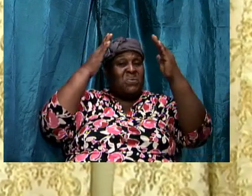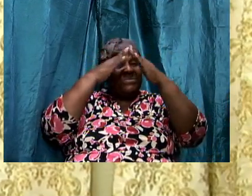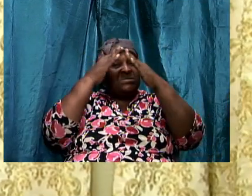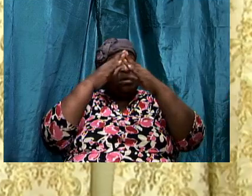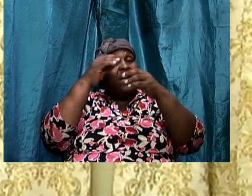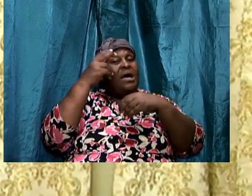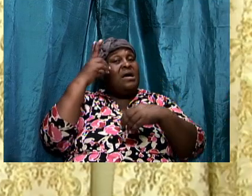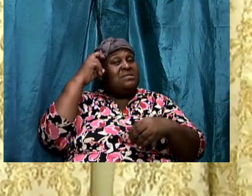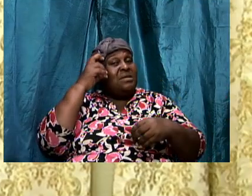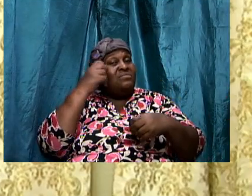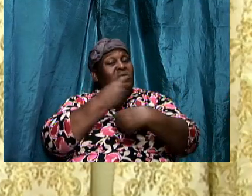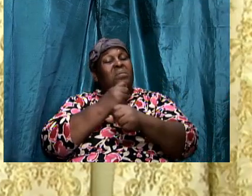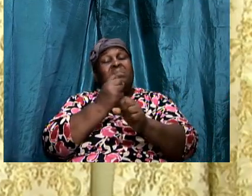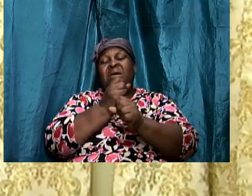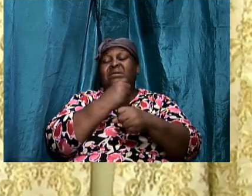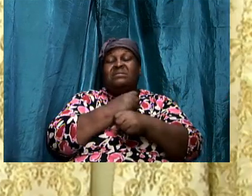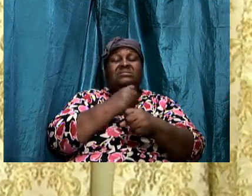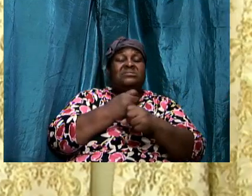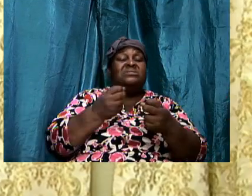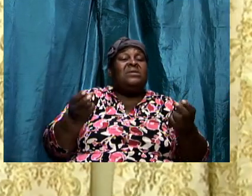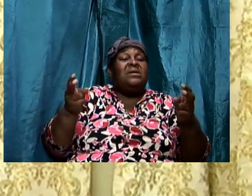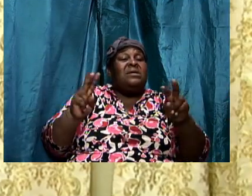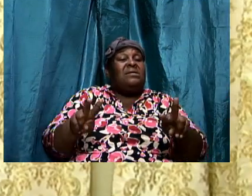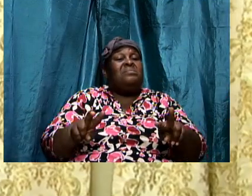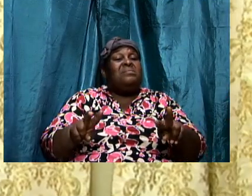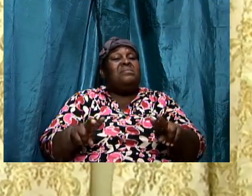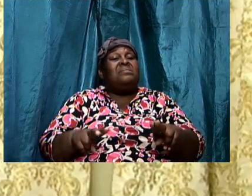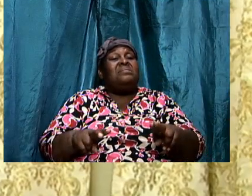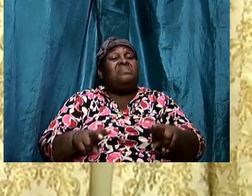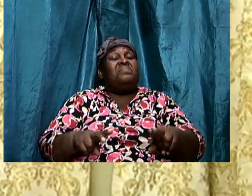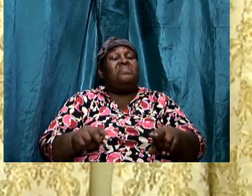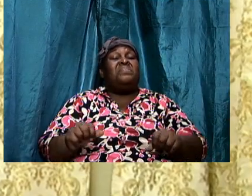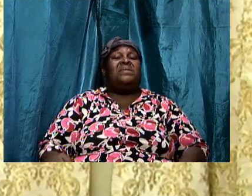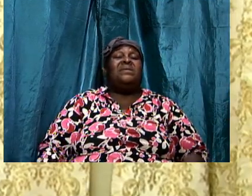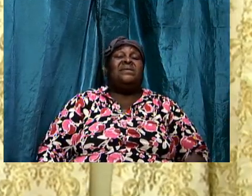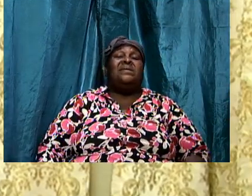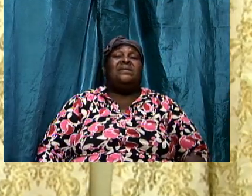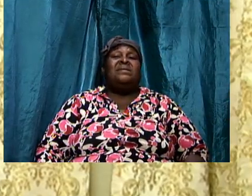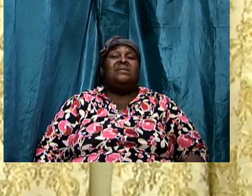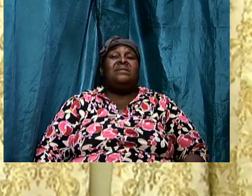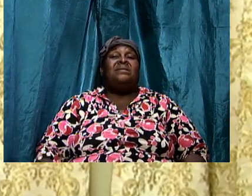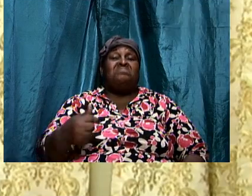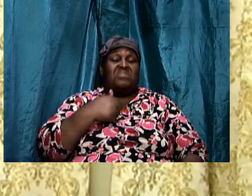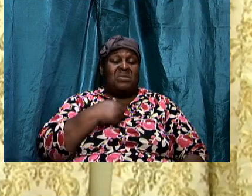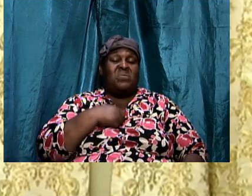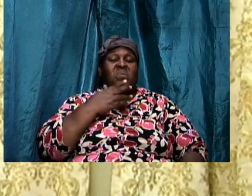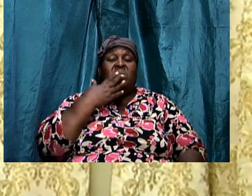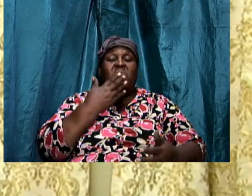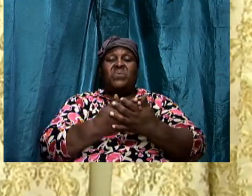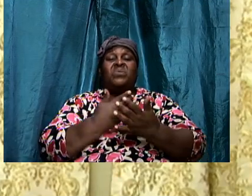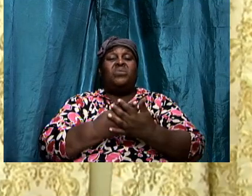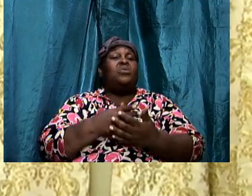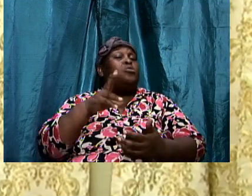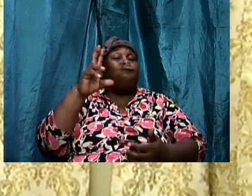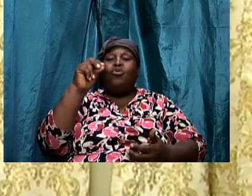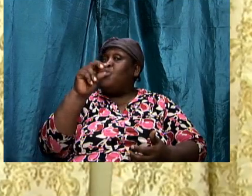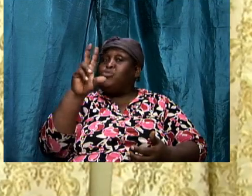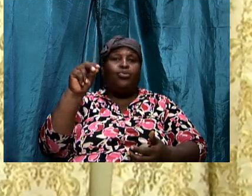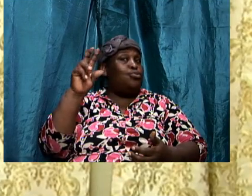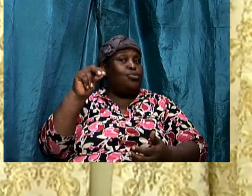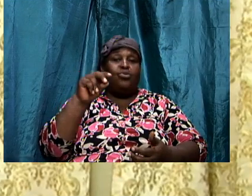happen and turn the the the dresser the other way and all of that then i am good no you are not